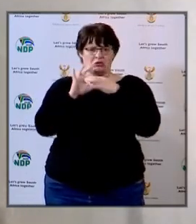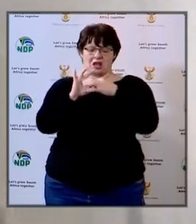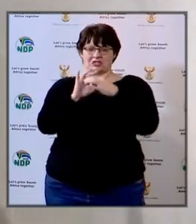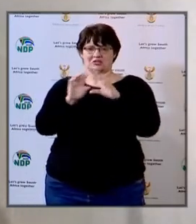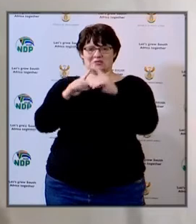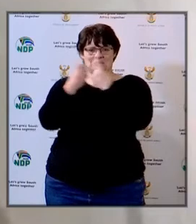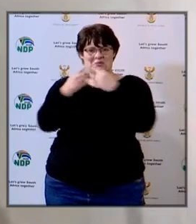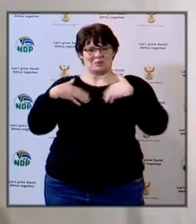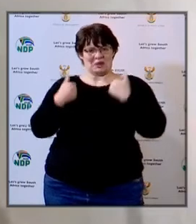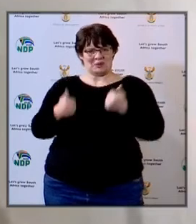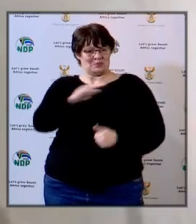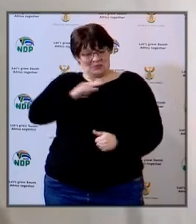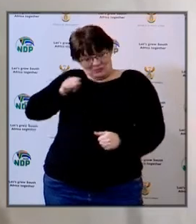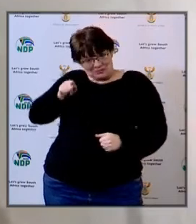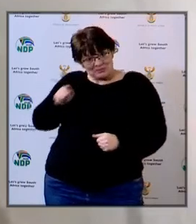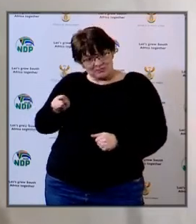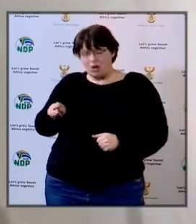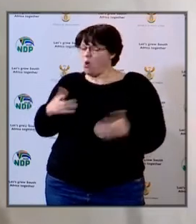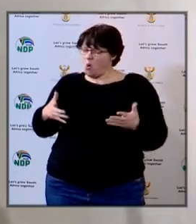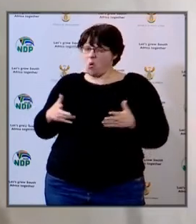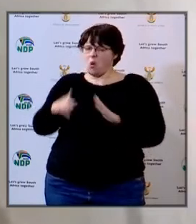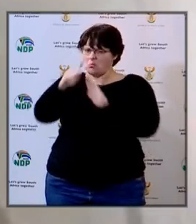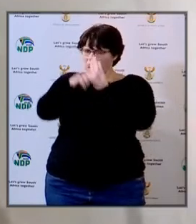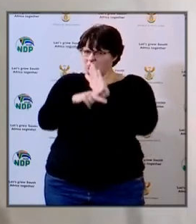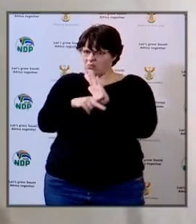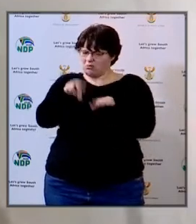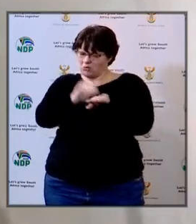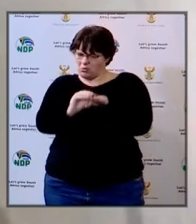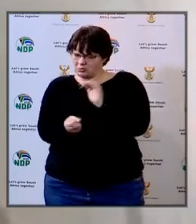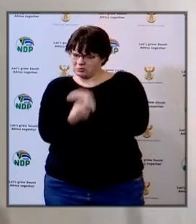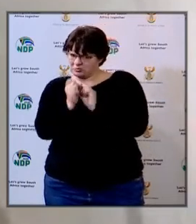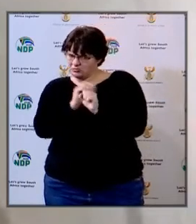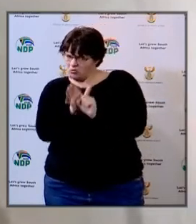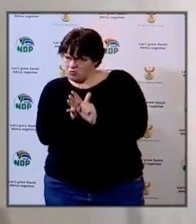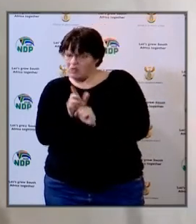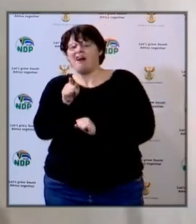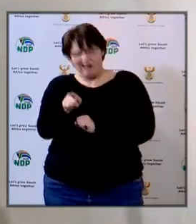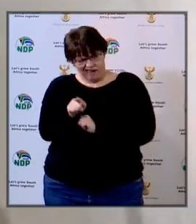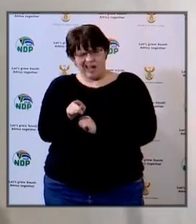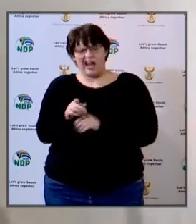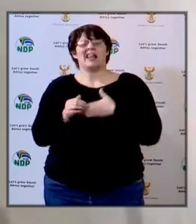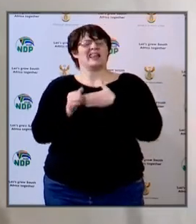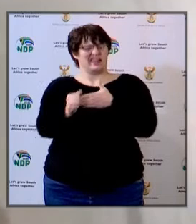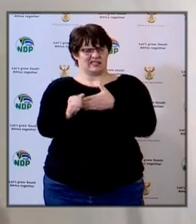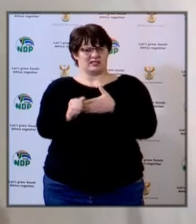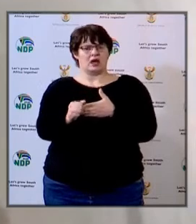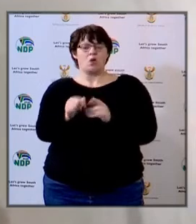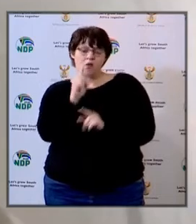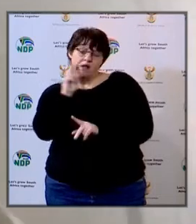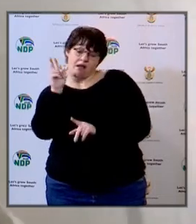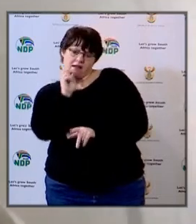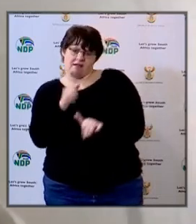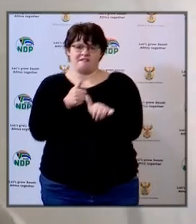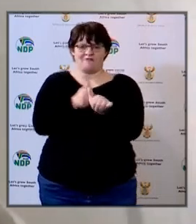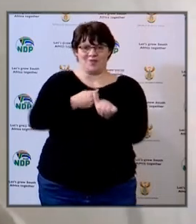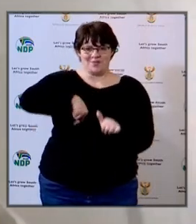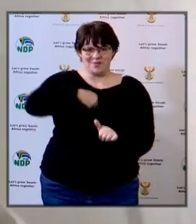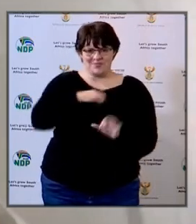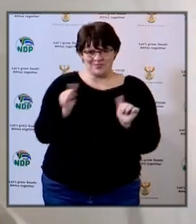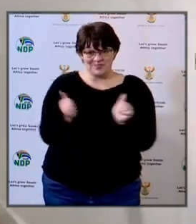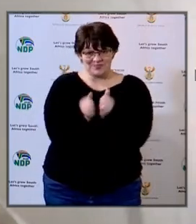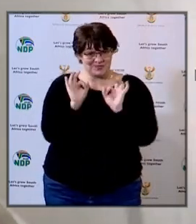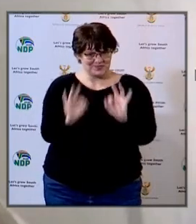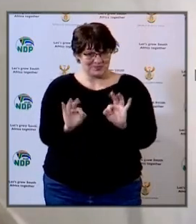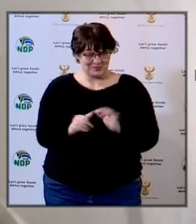because they are the lead department on this problem of COVID-19 we've also